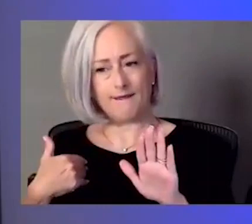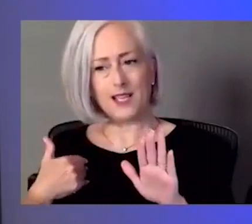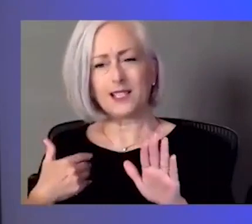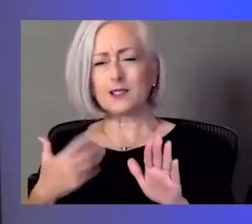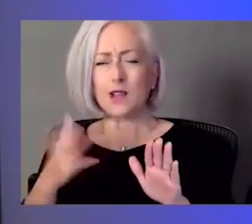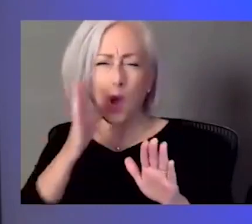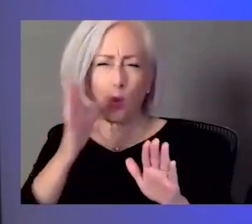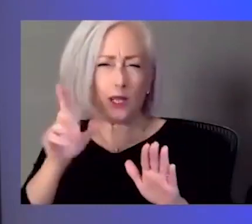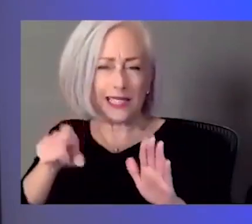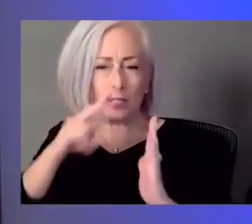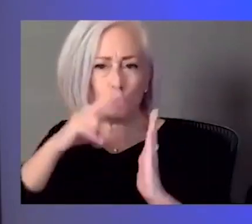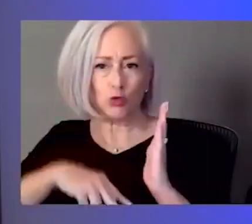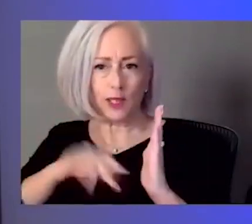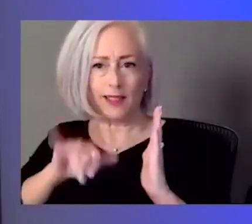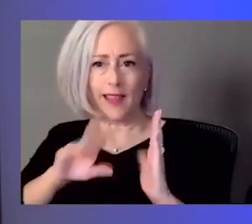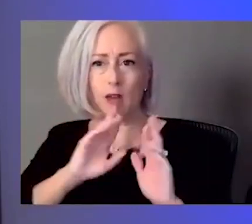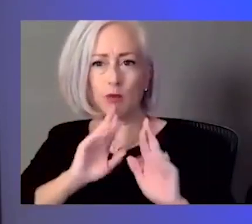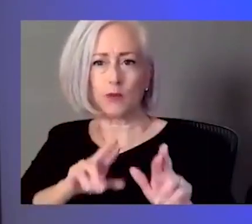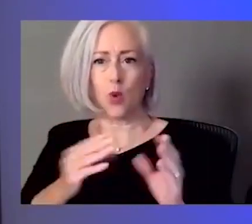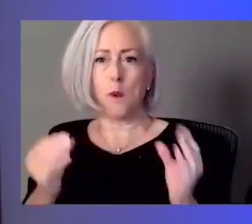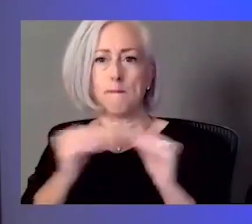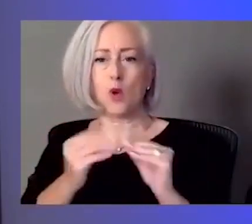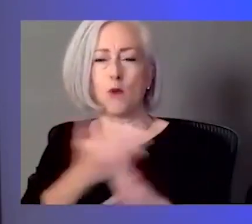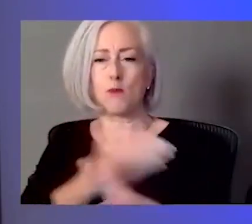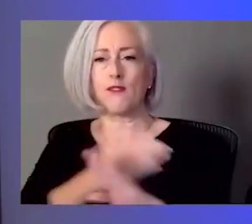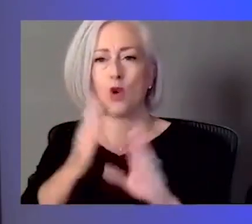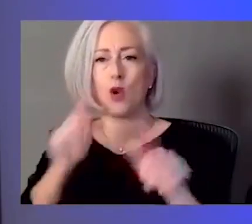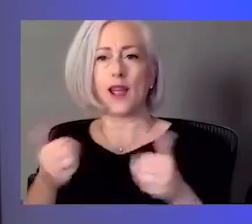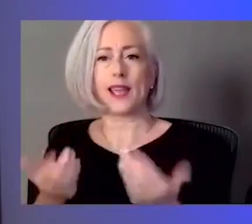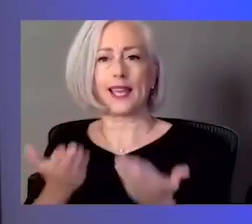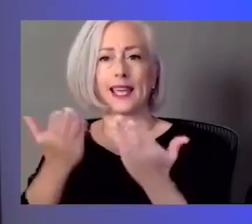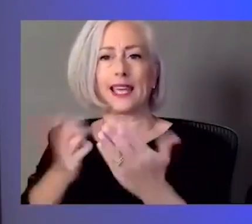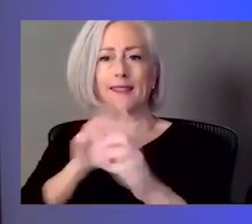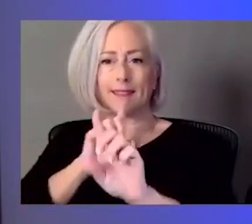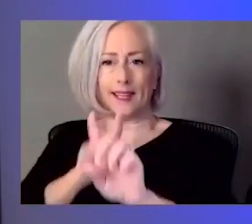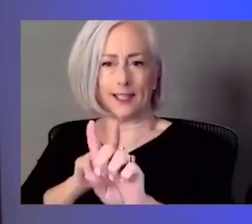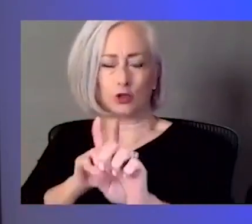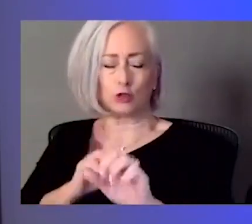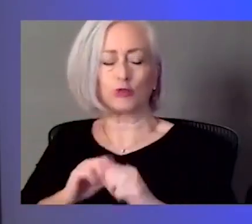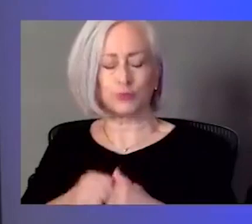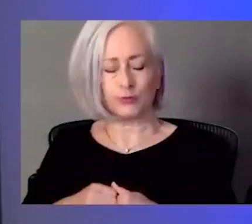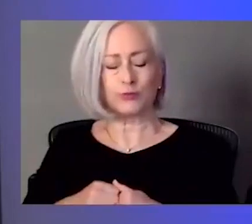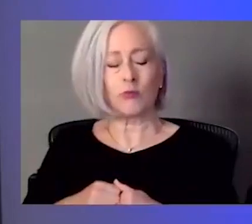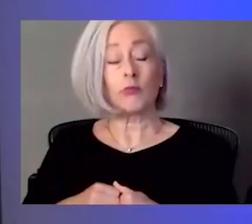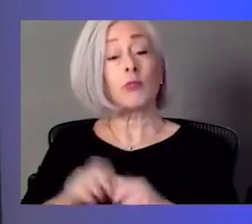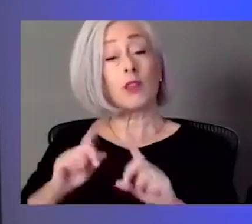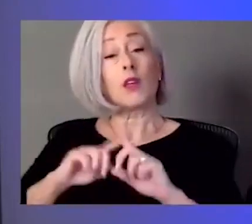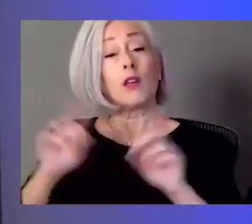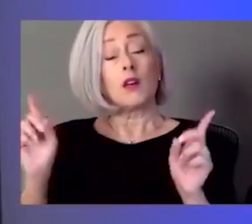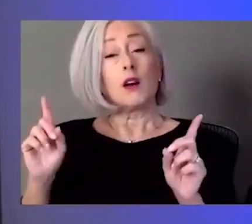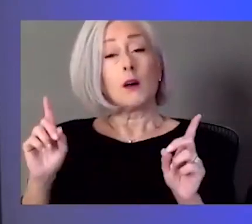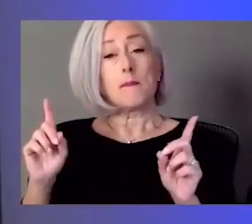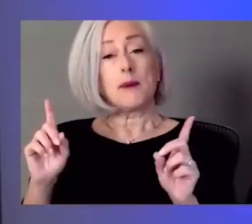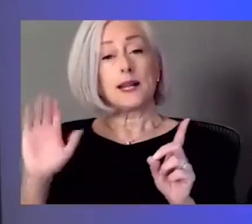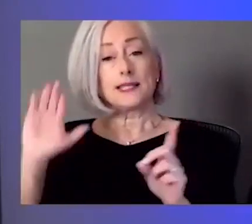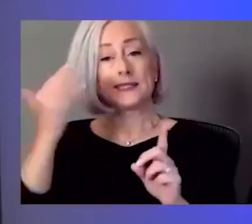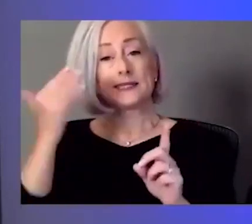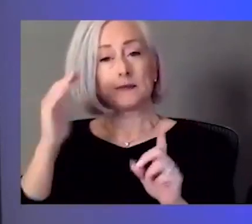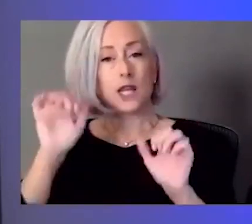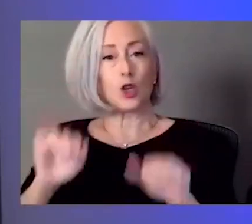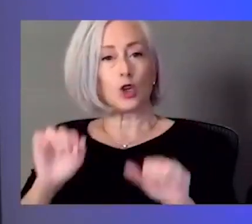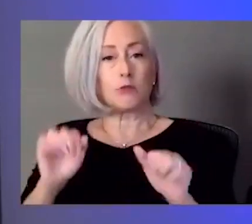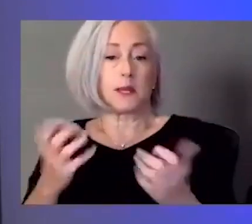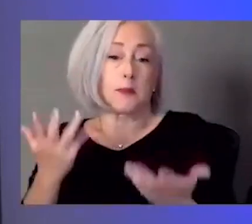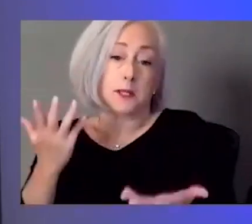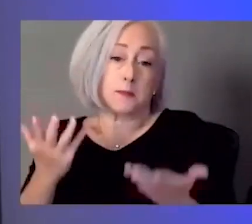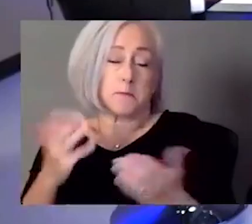report before providing a specific answer to this. Um, but it, it seems like it could be plausible. And